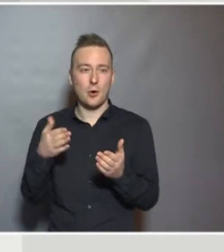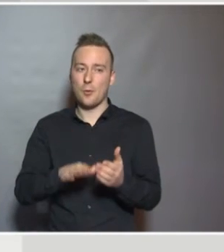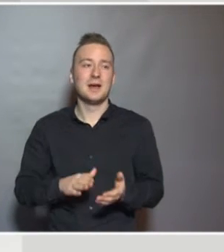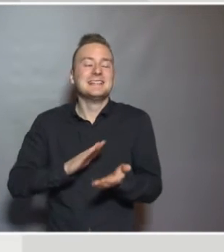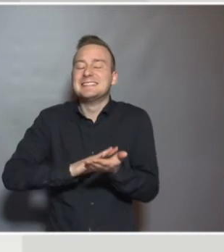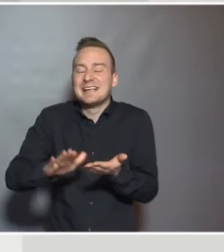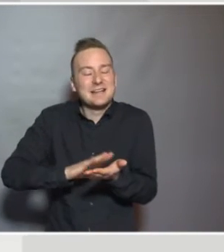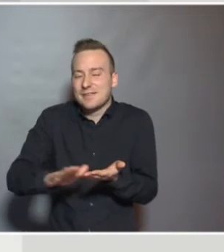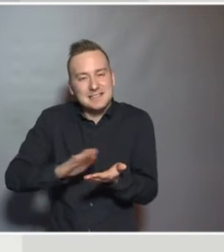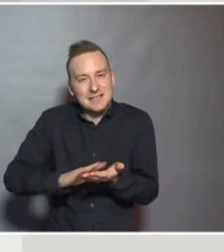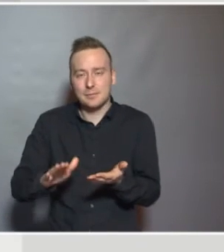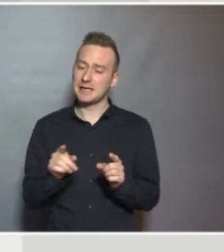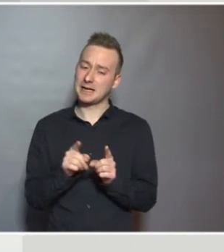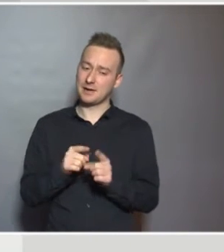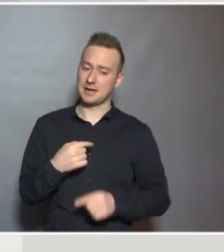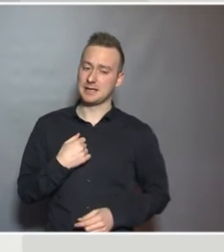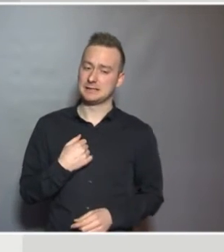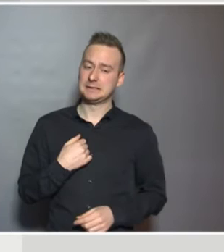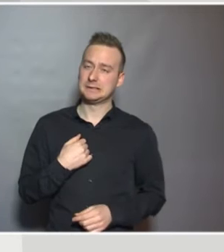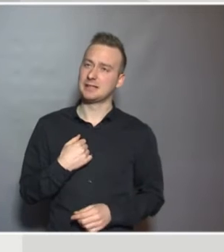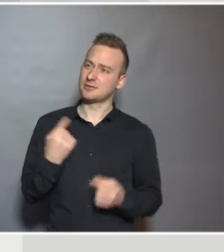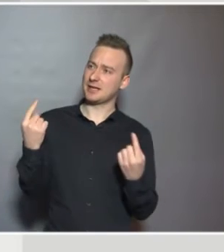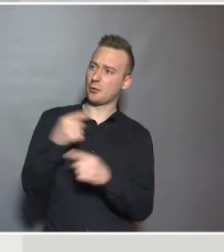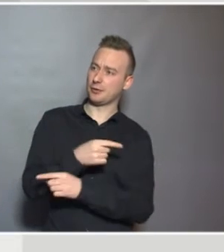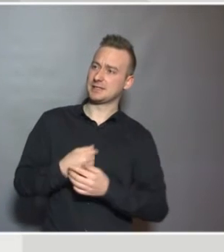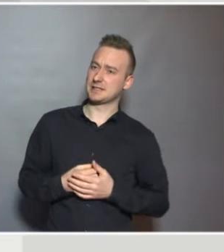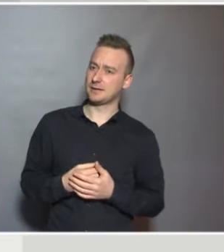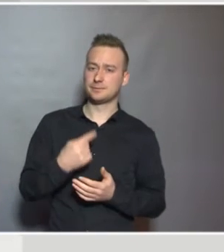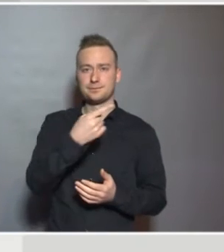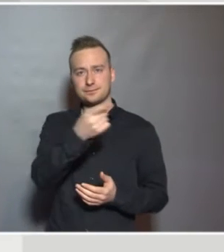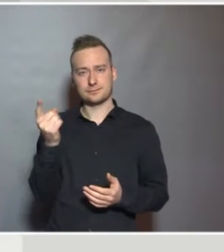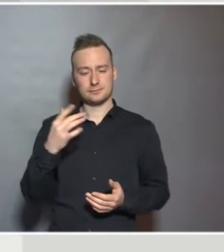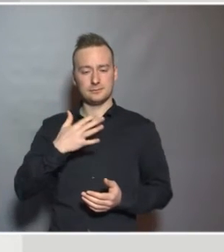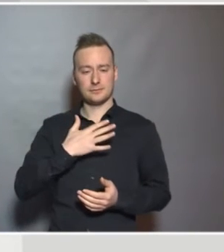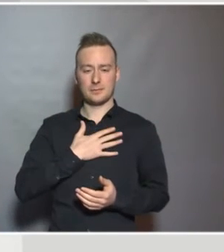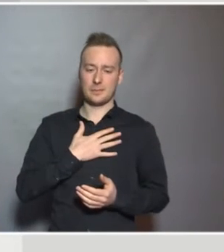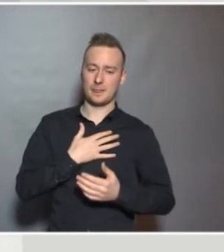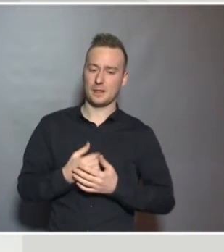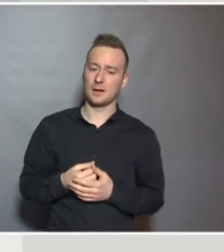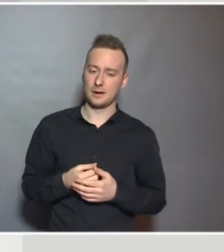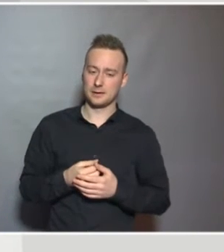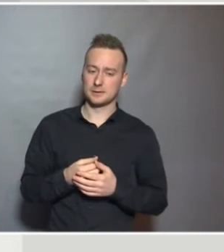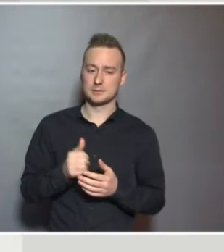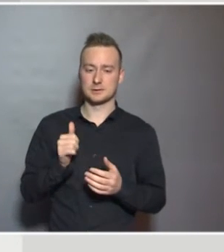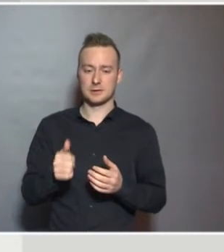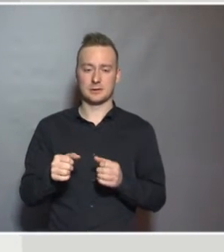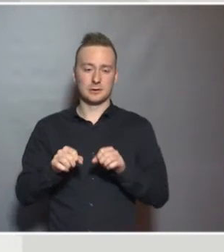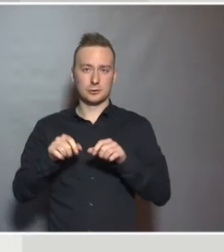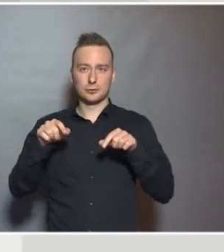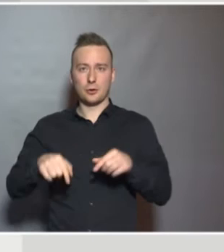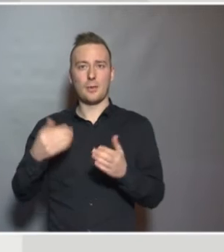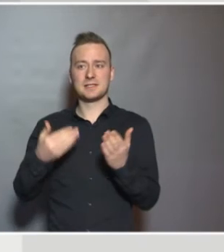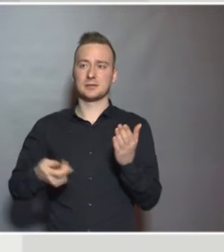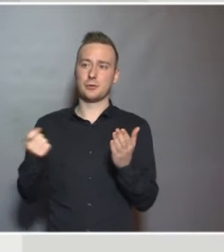but it does seem a little bit ironic that you've got a Brit presenting something about Europe at the moment.